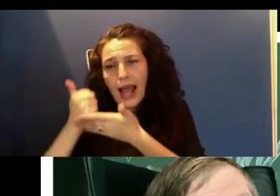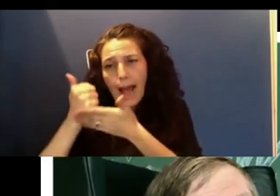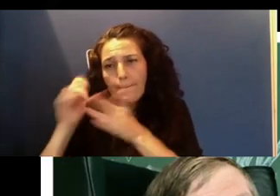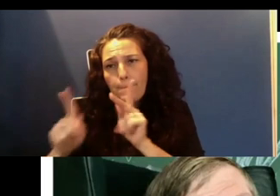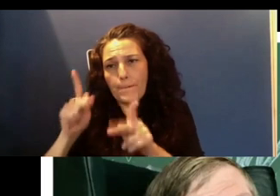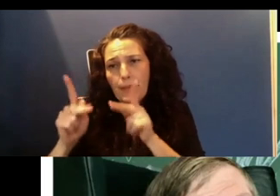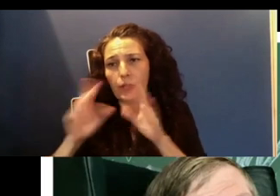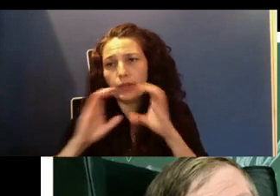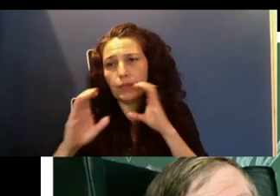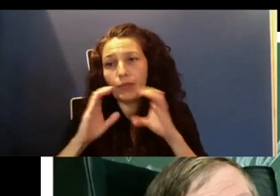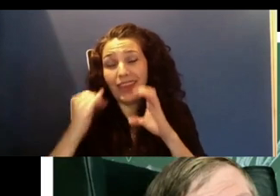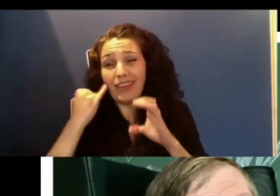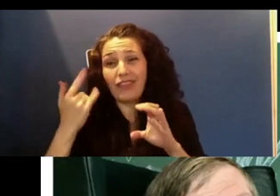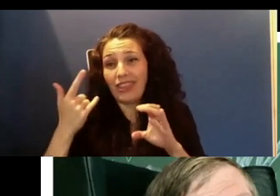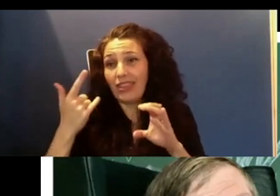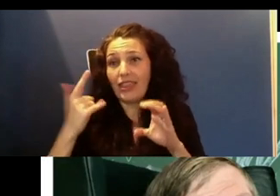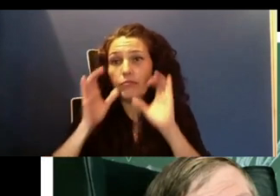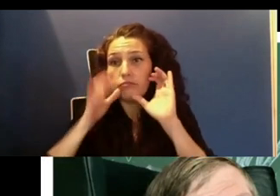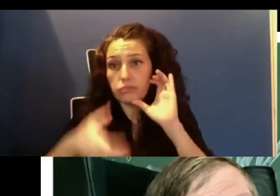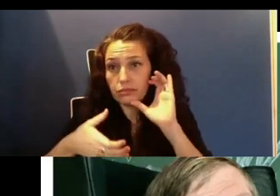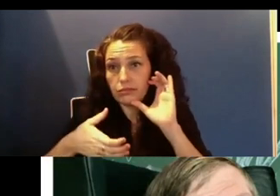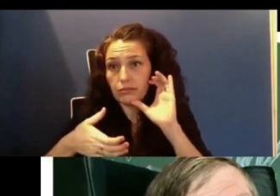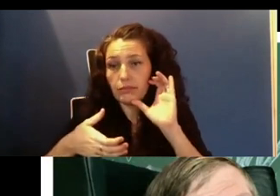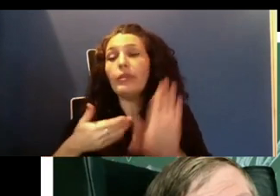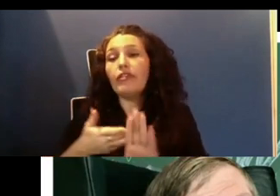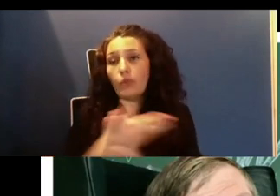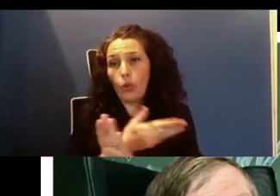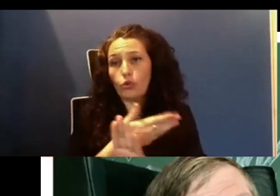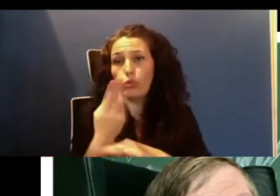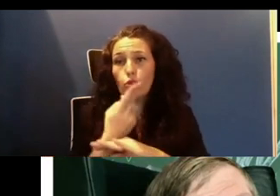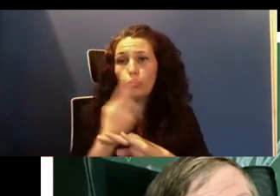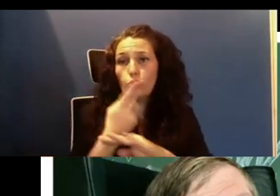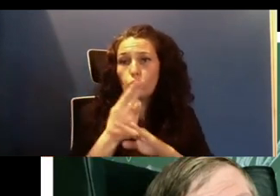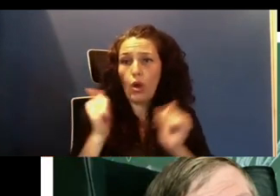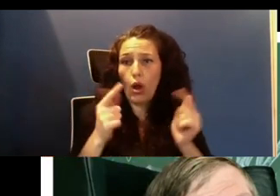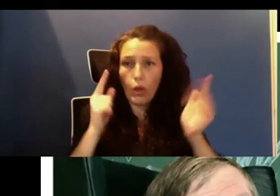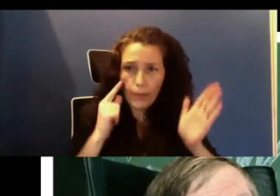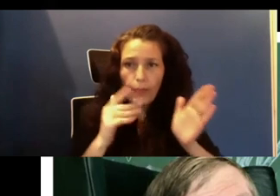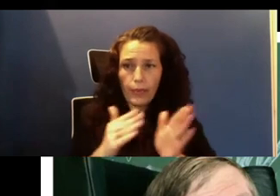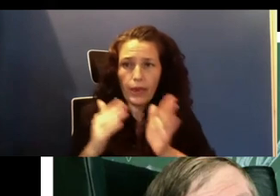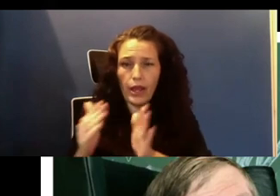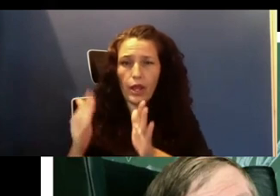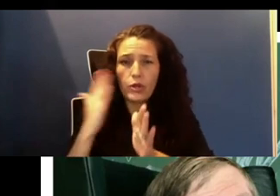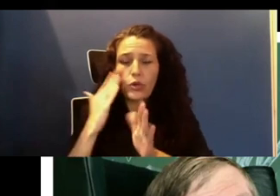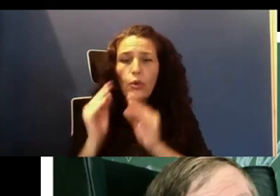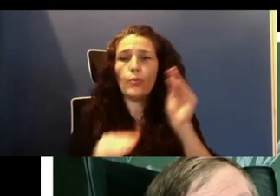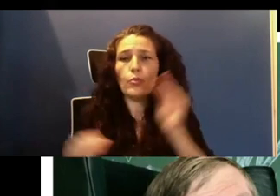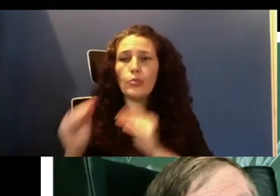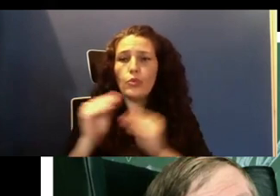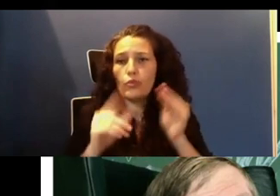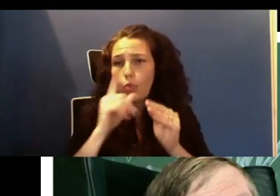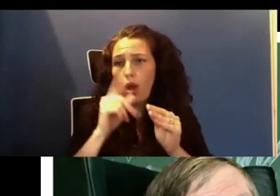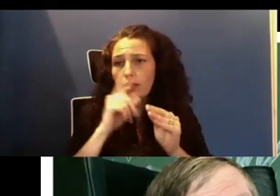lost the ability to do so. We can use our knowledge of those patterns to help move, for instance, prosthetic limbs with only